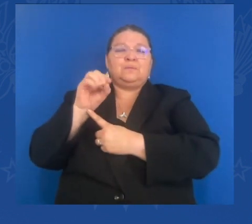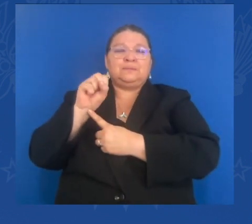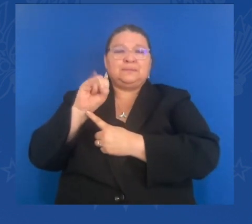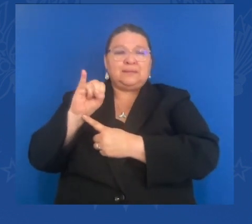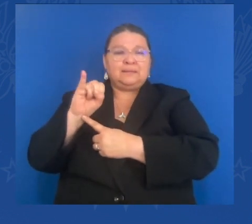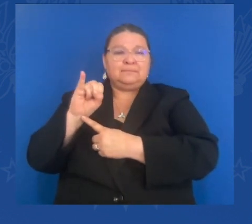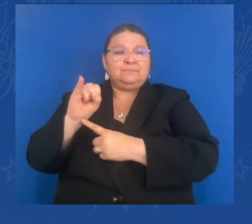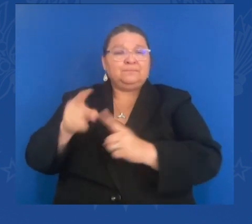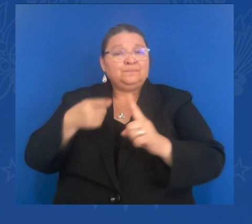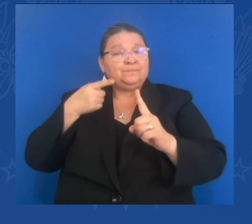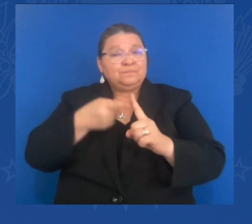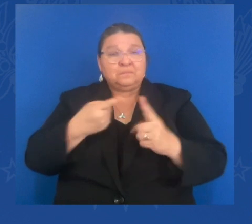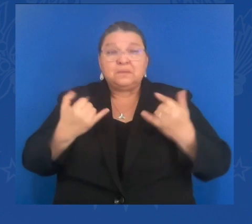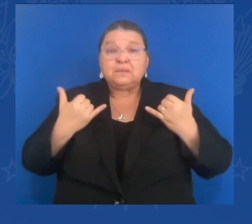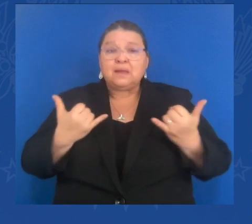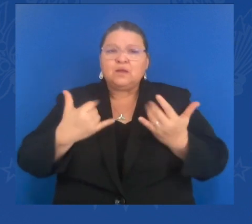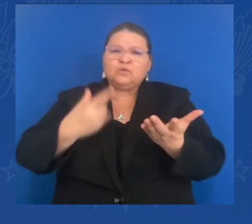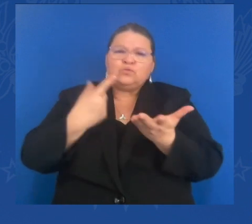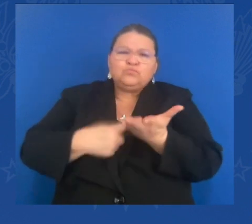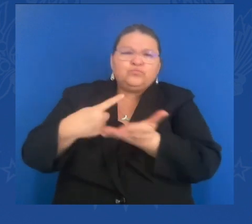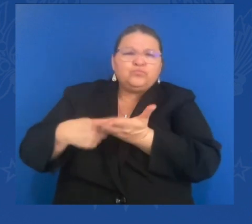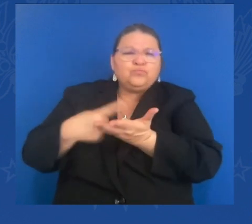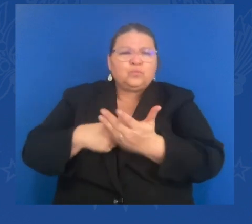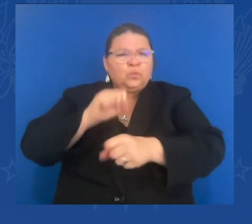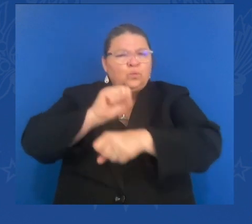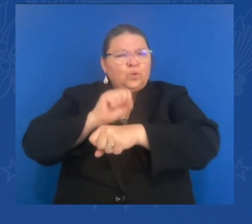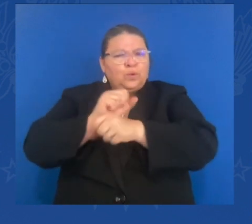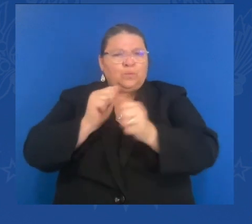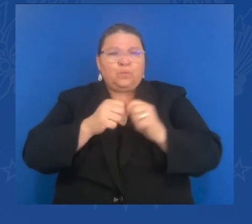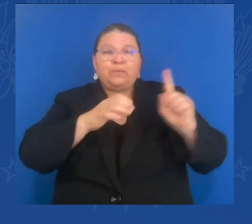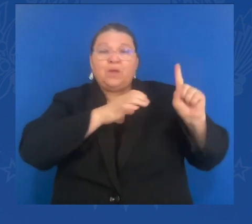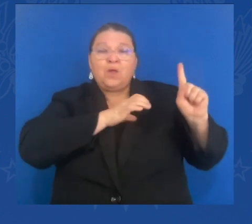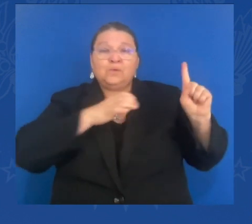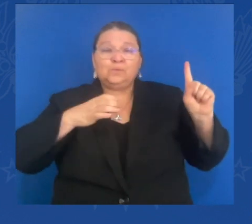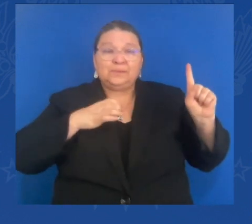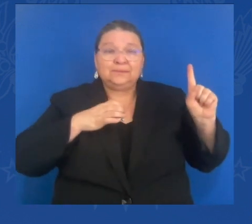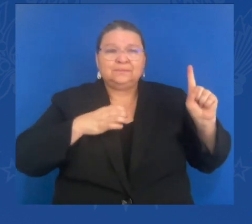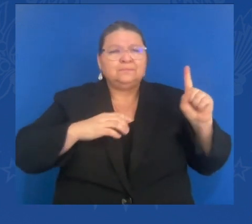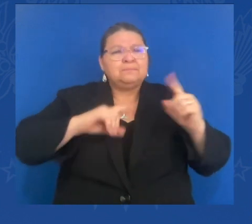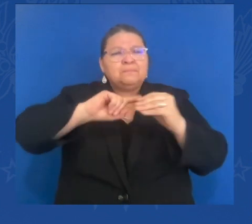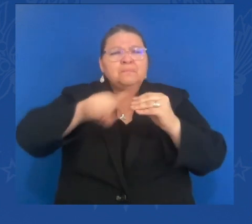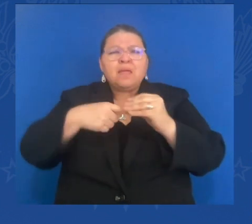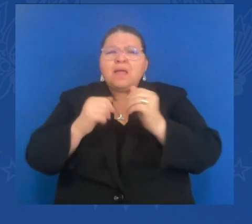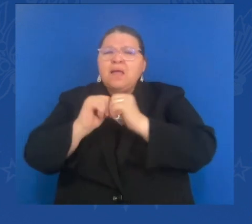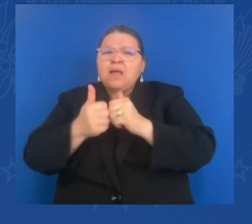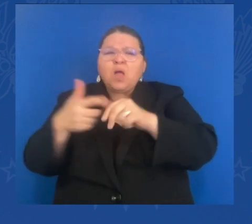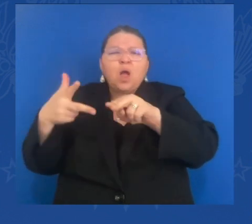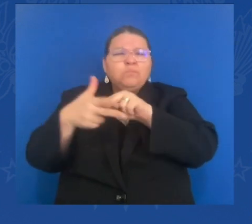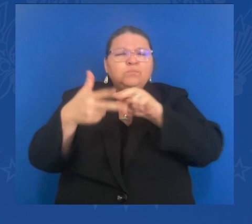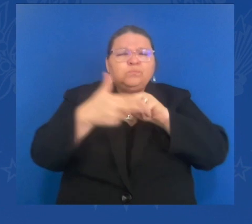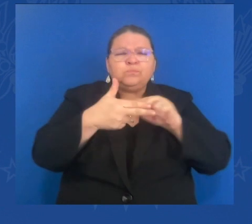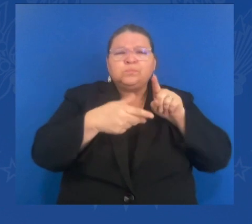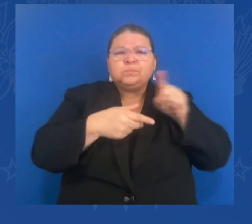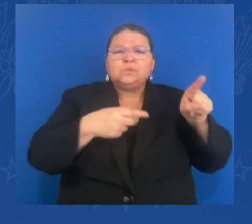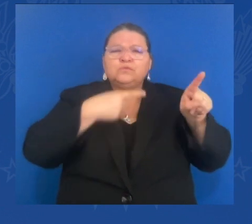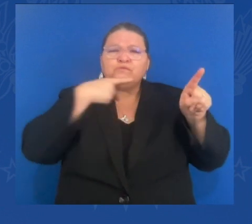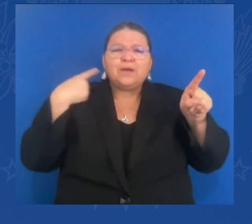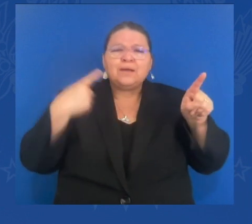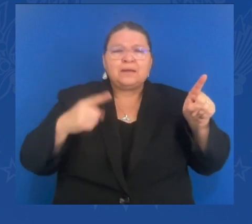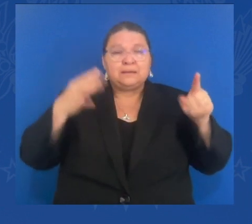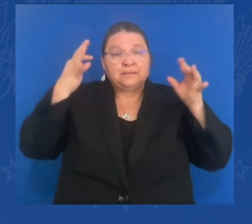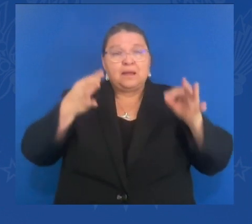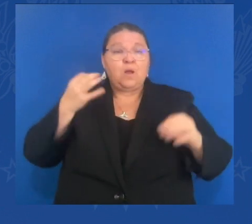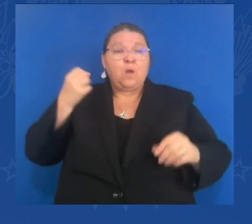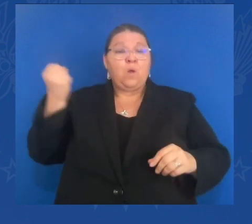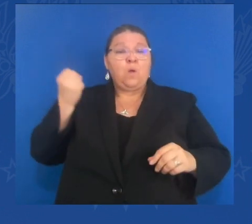among our allies is critically important, as you all know, and from my perspective, at least. Many issues divide us in Washington. But standing for